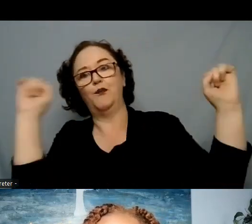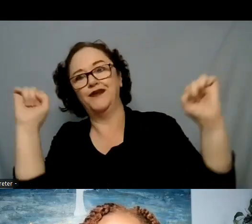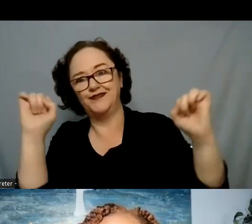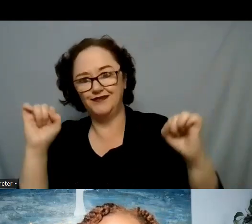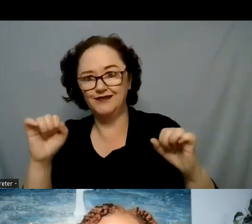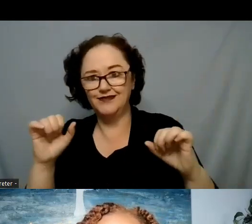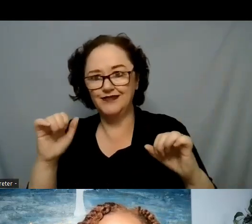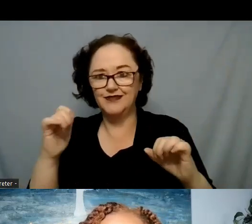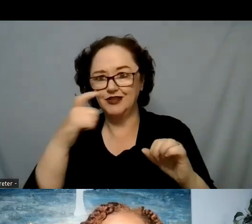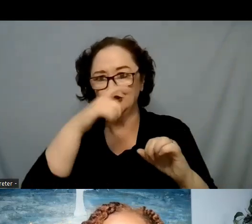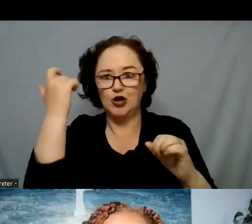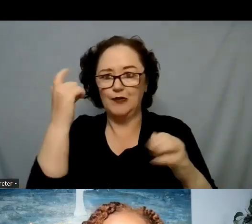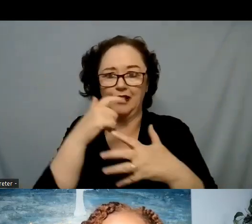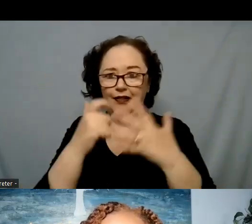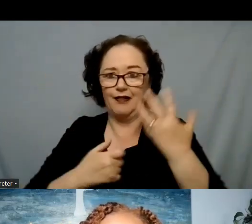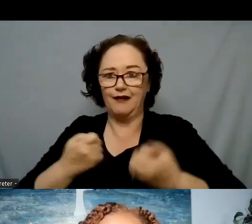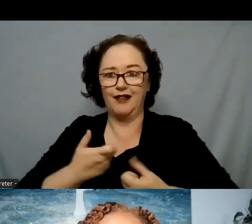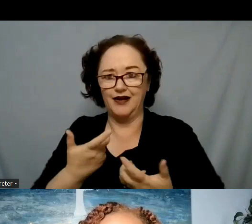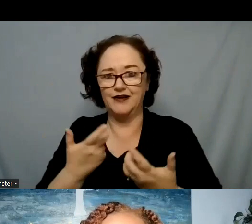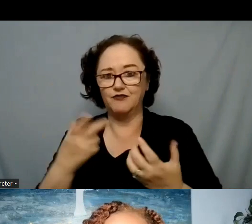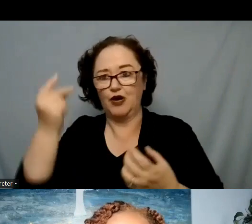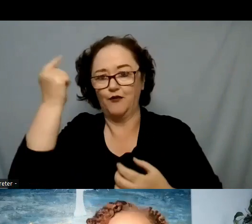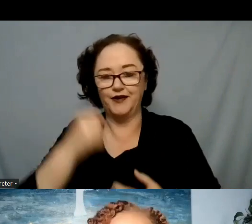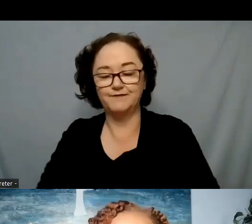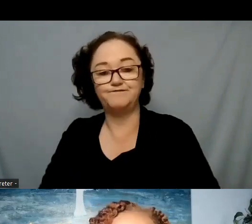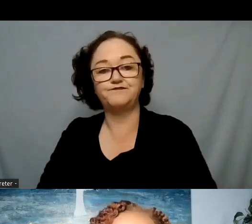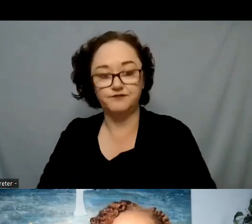In researching for this presentation,